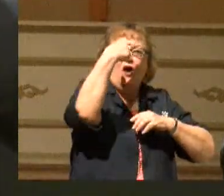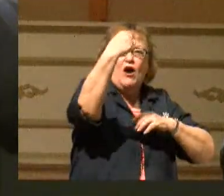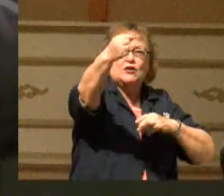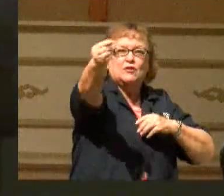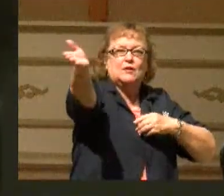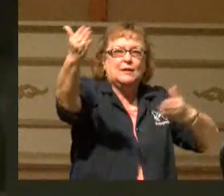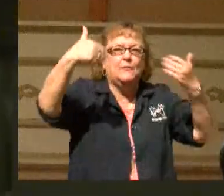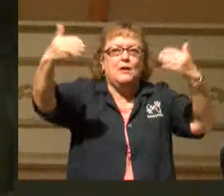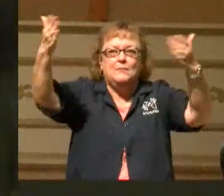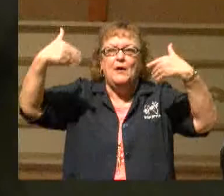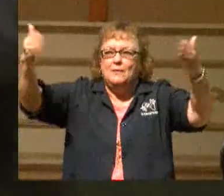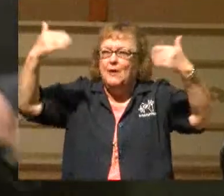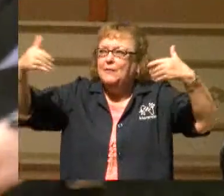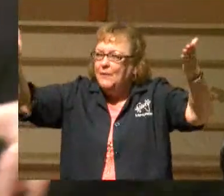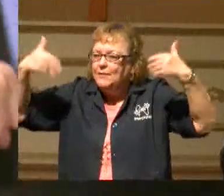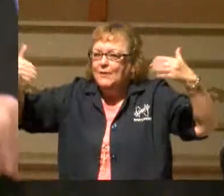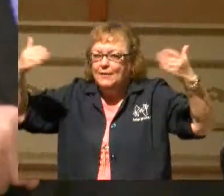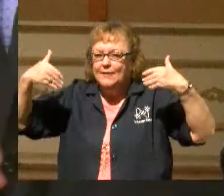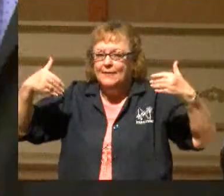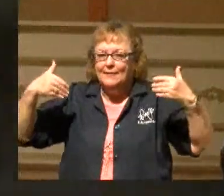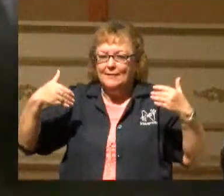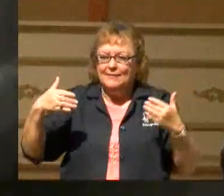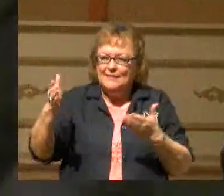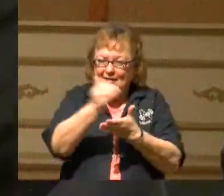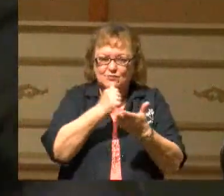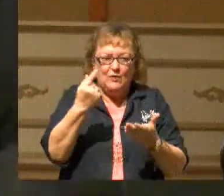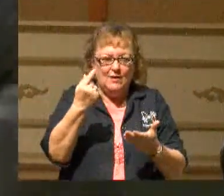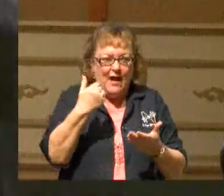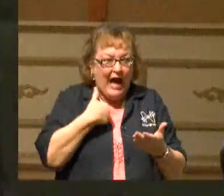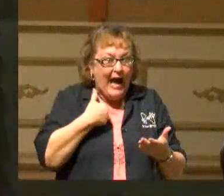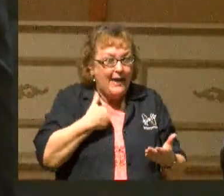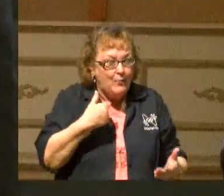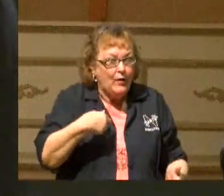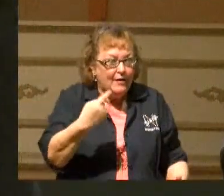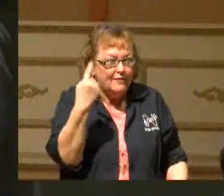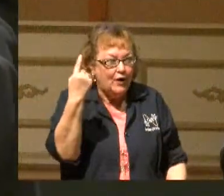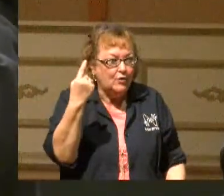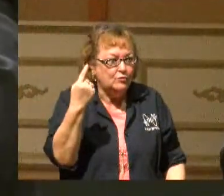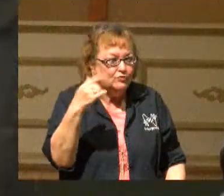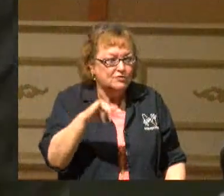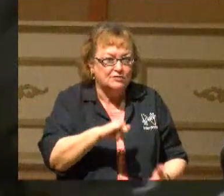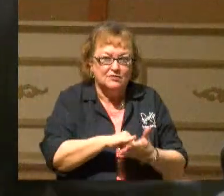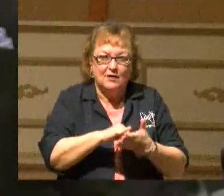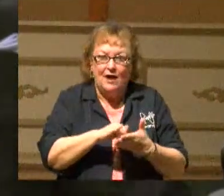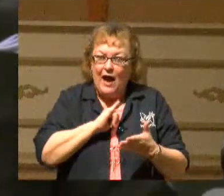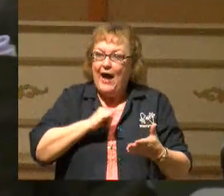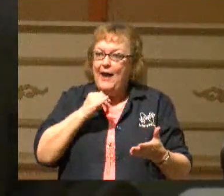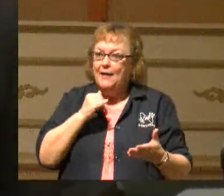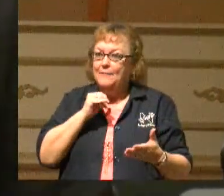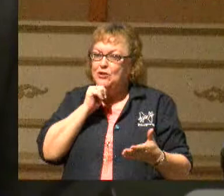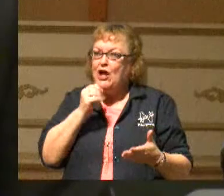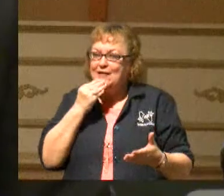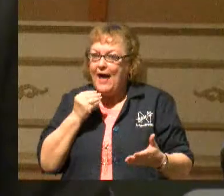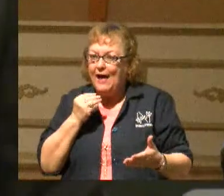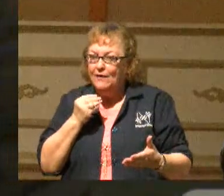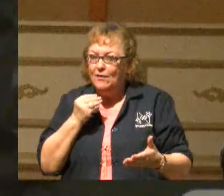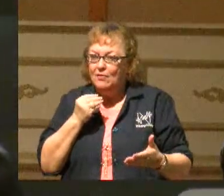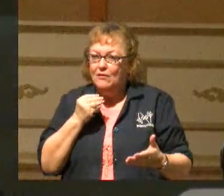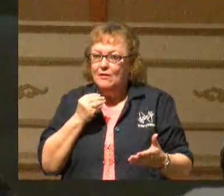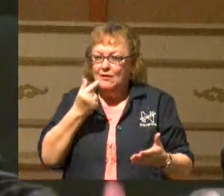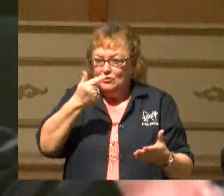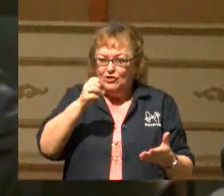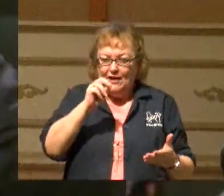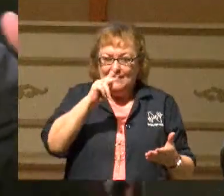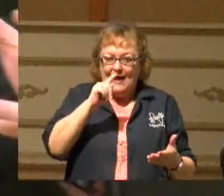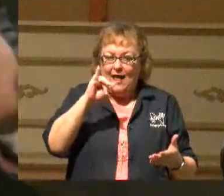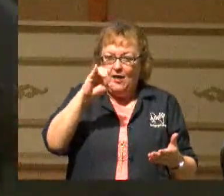bring in. And guess what? I'm one of those. I'm one of those. I'm a Gentile. I praise